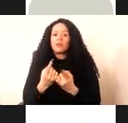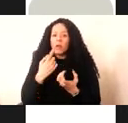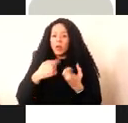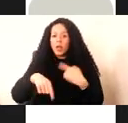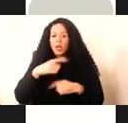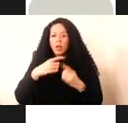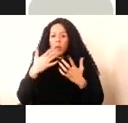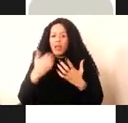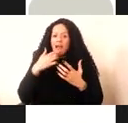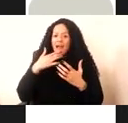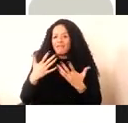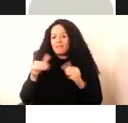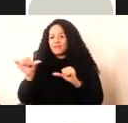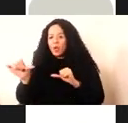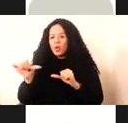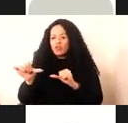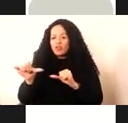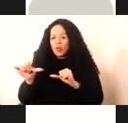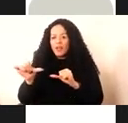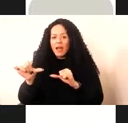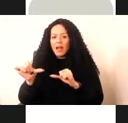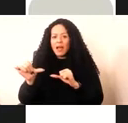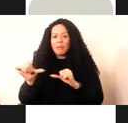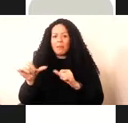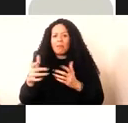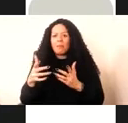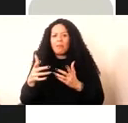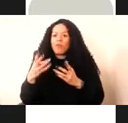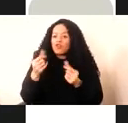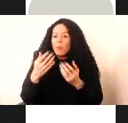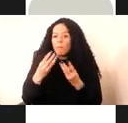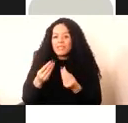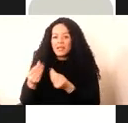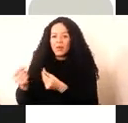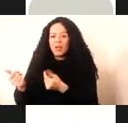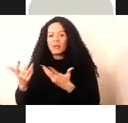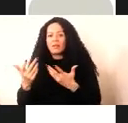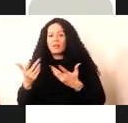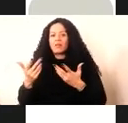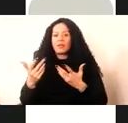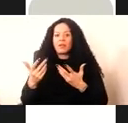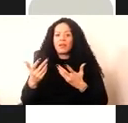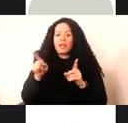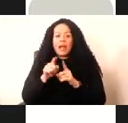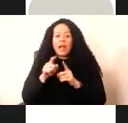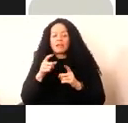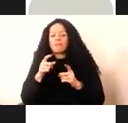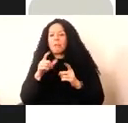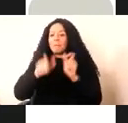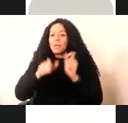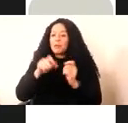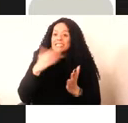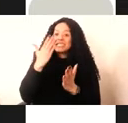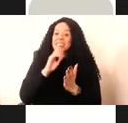availability of these materials such as testimonies, oral histories and the